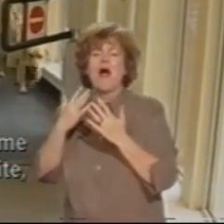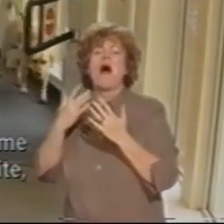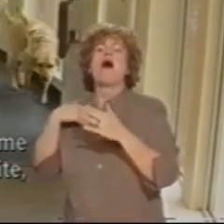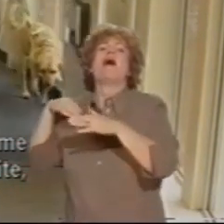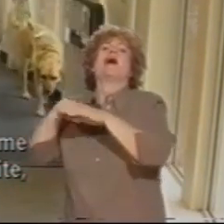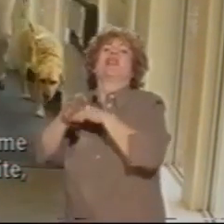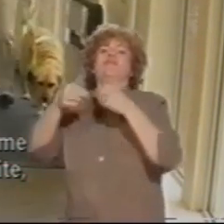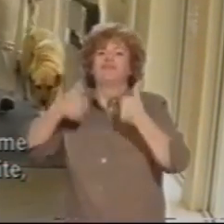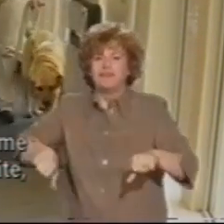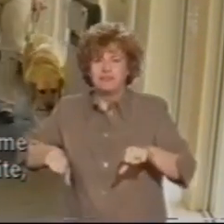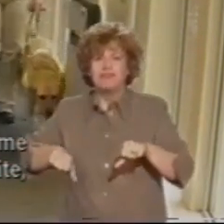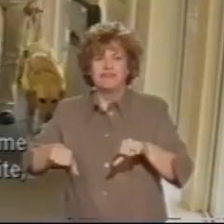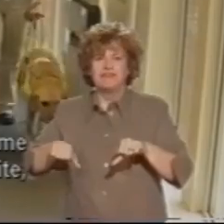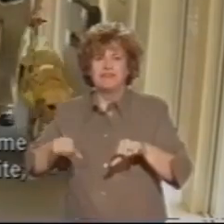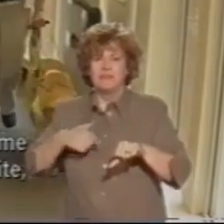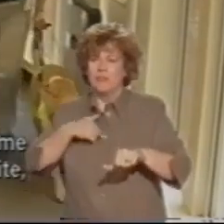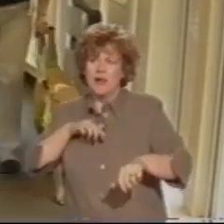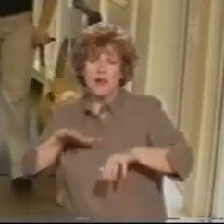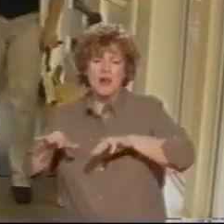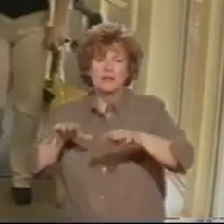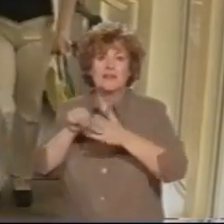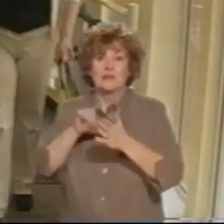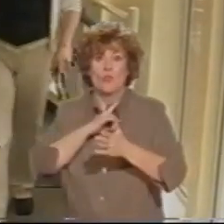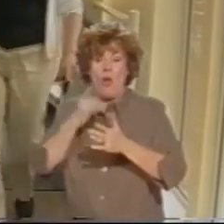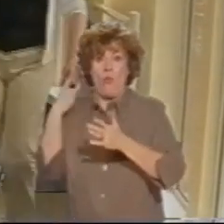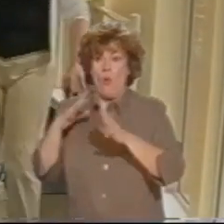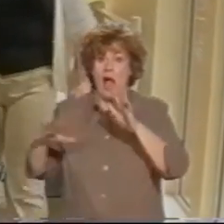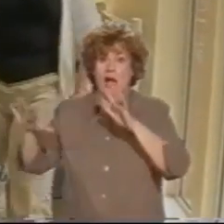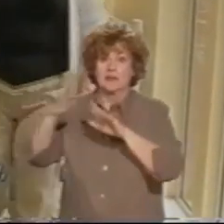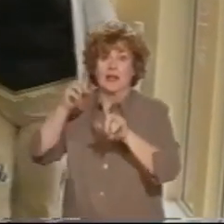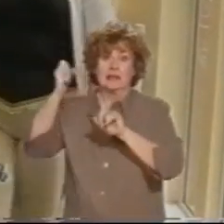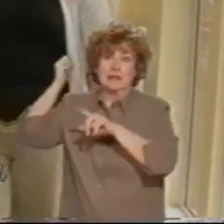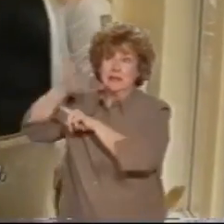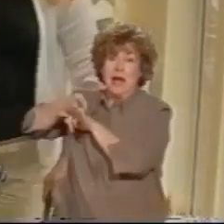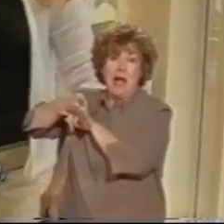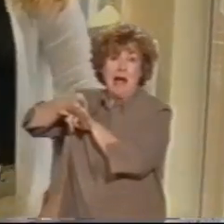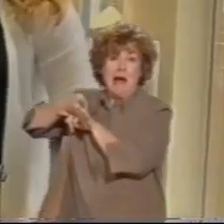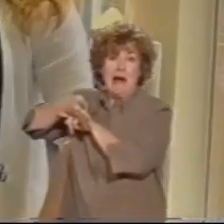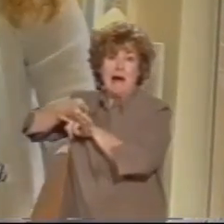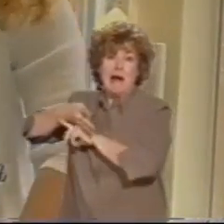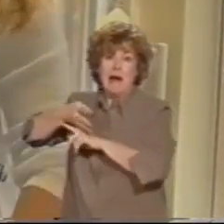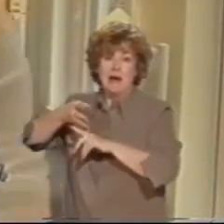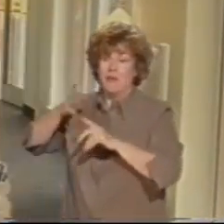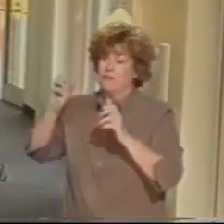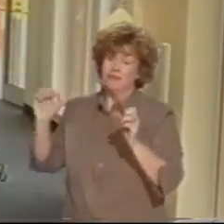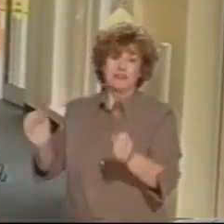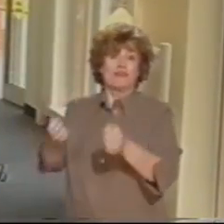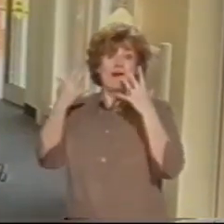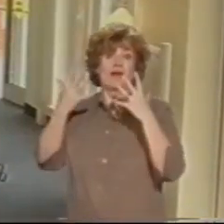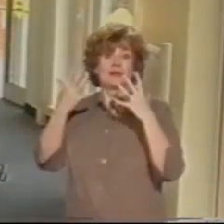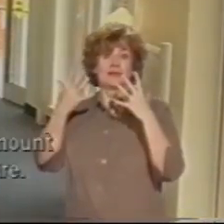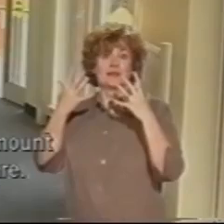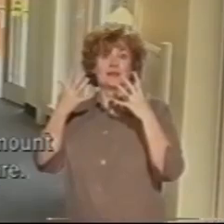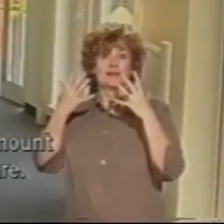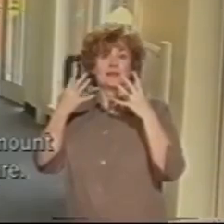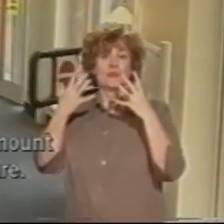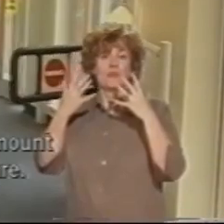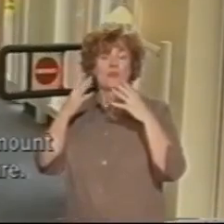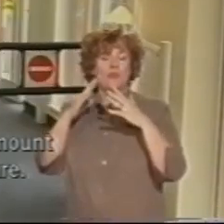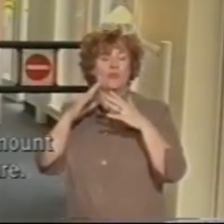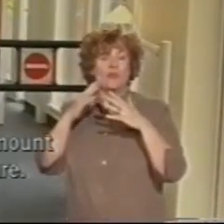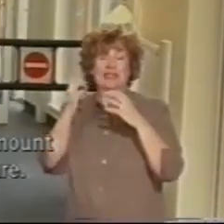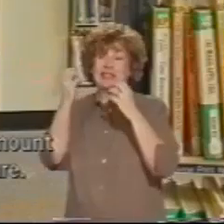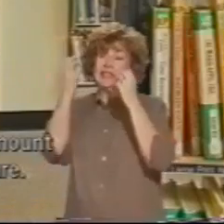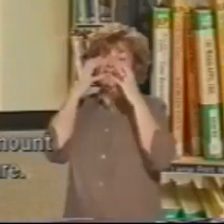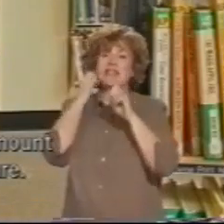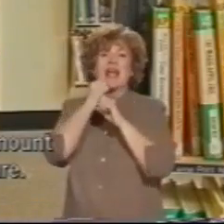difficult for me at first because it is white and all the sunlight, if it's a very bright day, causes me an